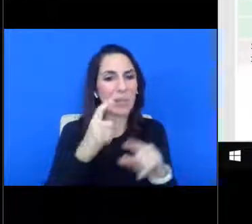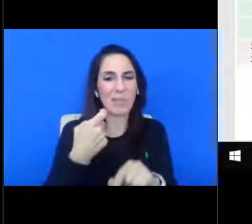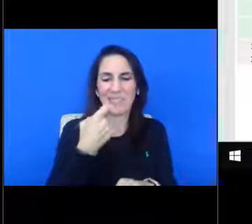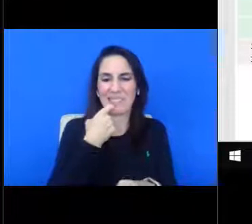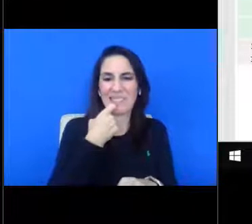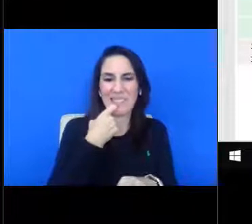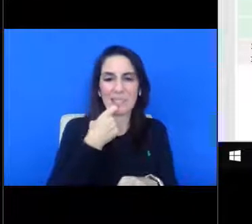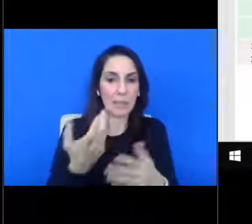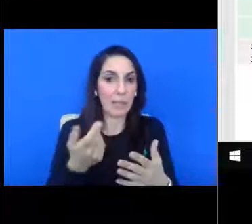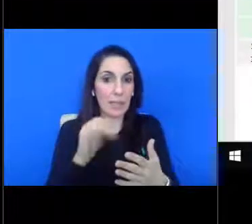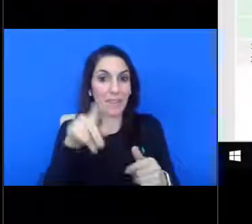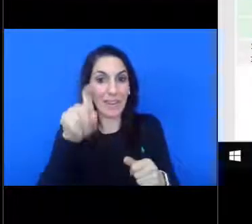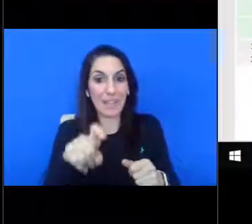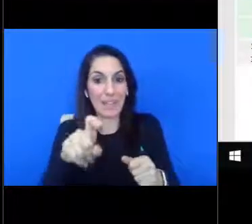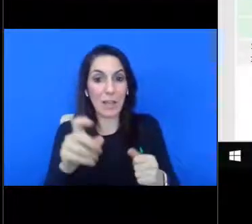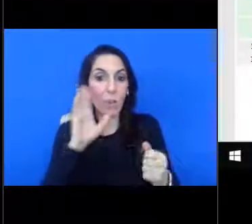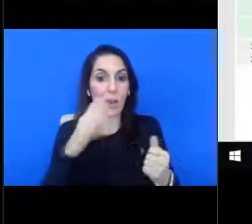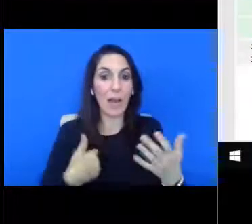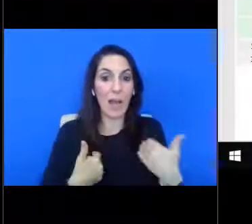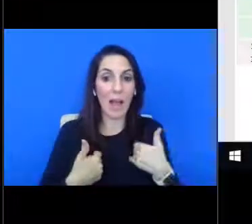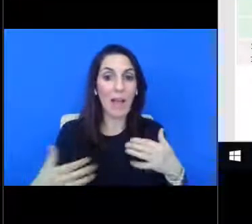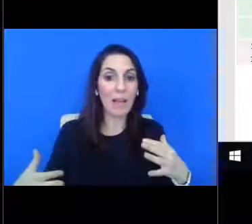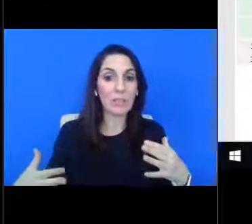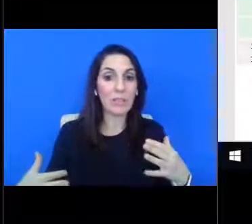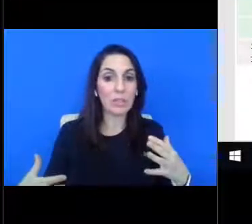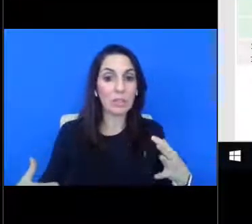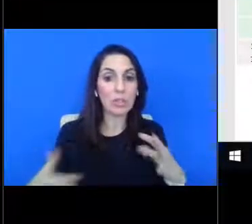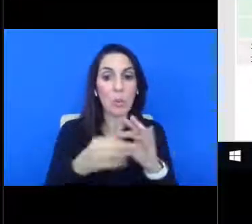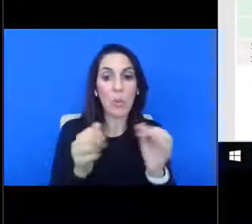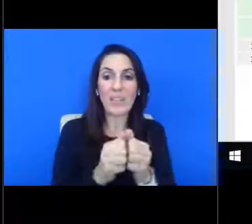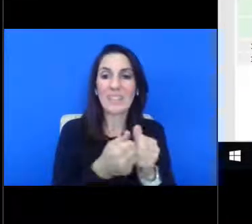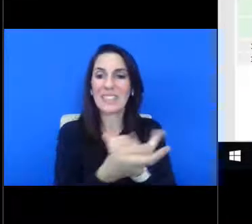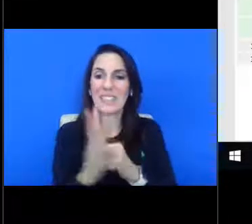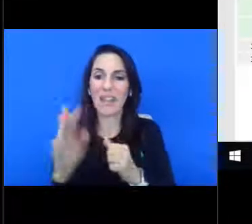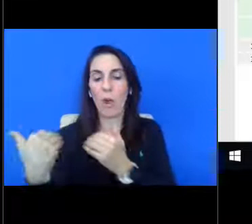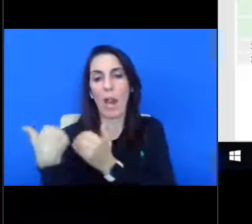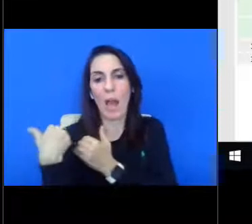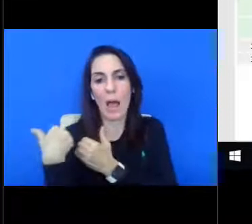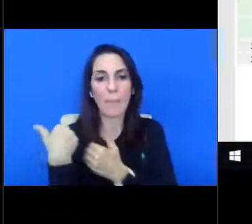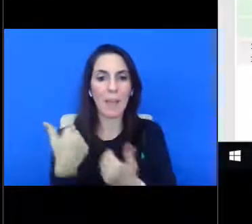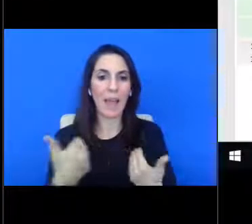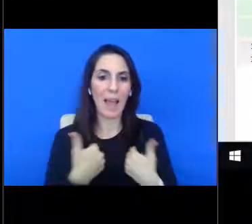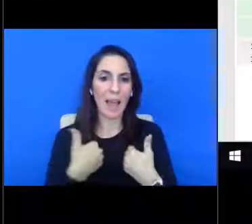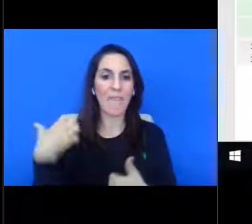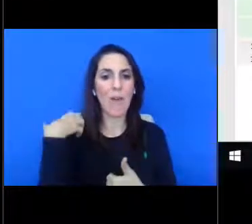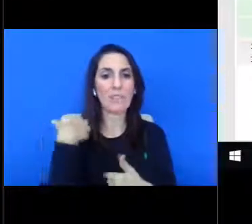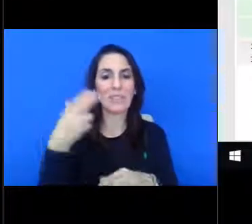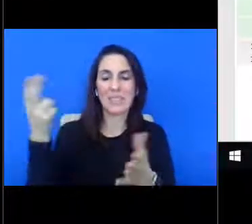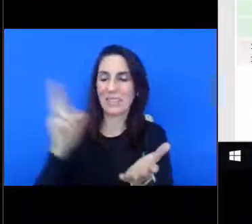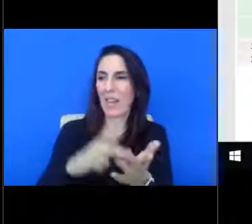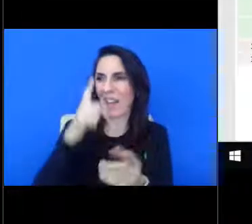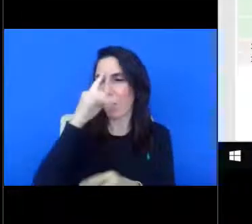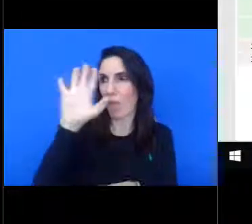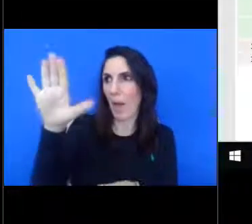discussion of whether there needed to be joint and several liability of, um, the officer signing on behalf of the business. We